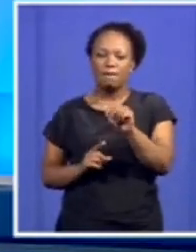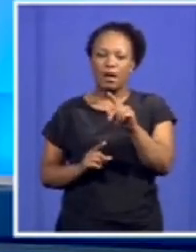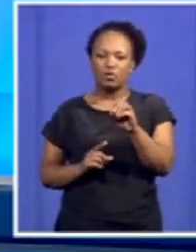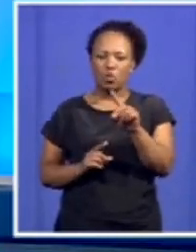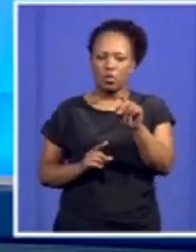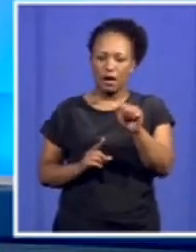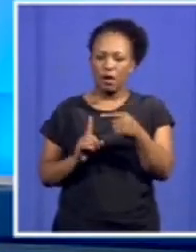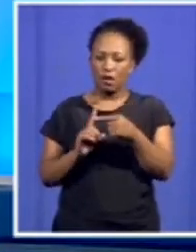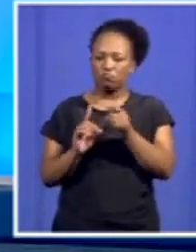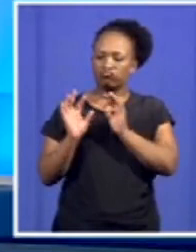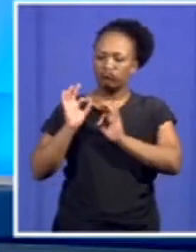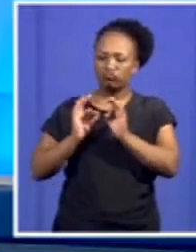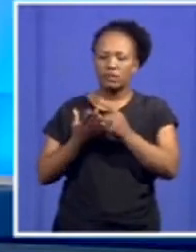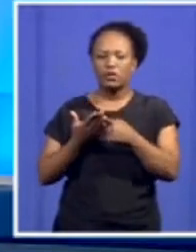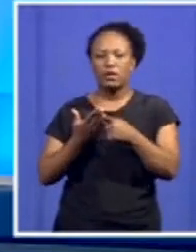-day provincial congress.